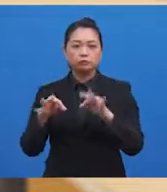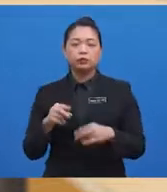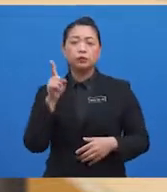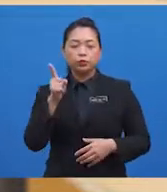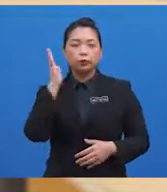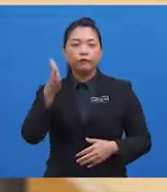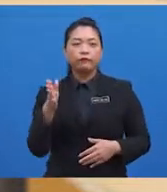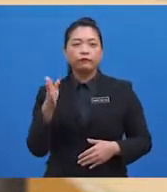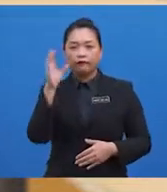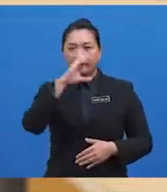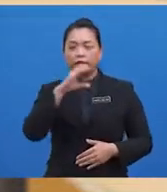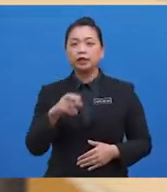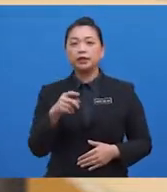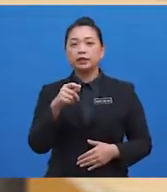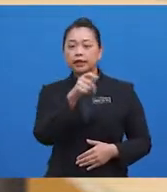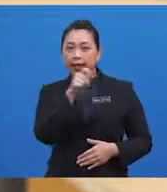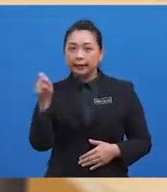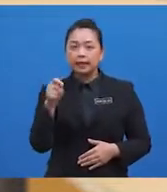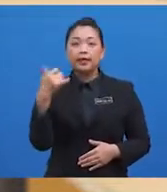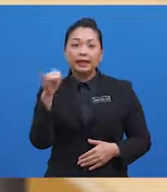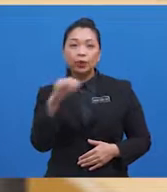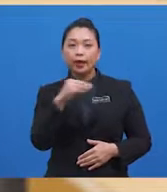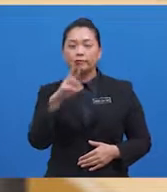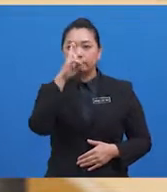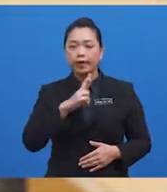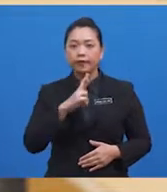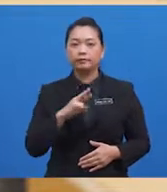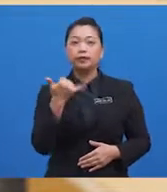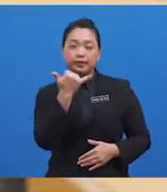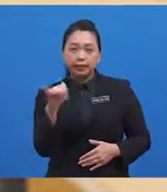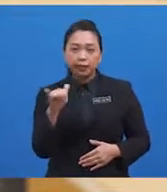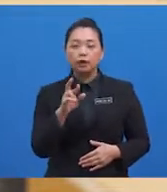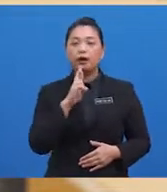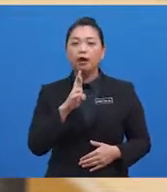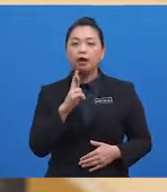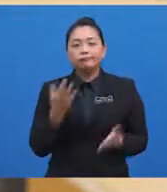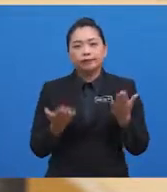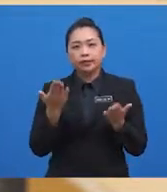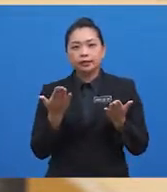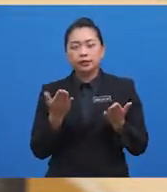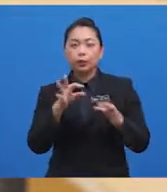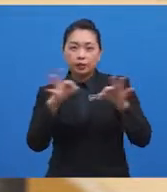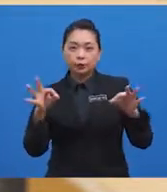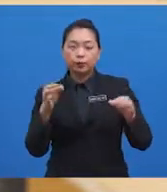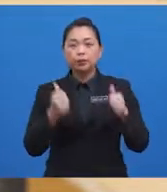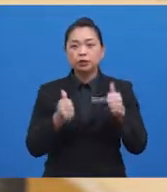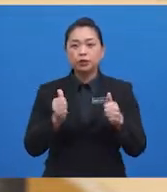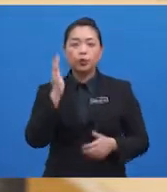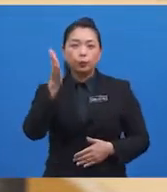find that it had been highlighted in yellow and red. The statements highlighted in yellow are perhaps statements which will